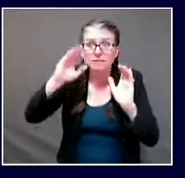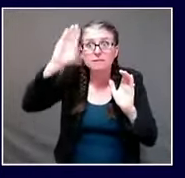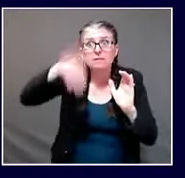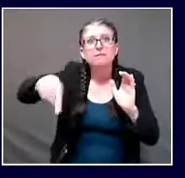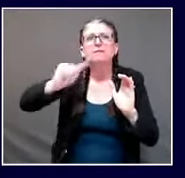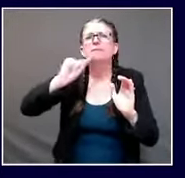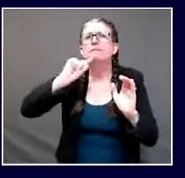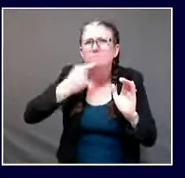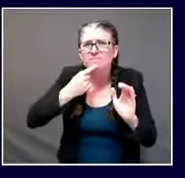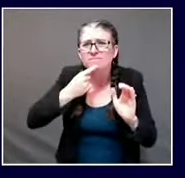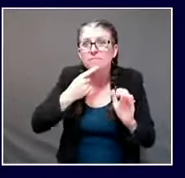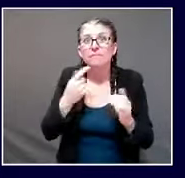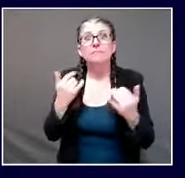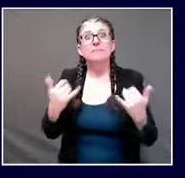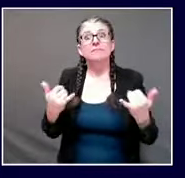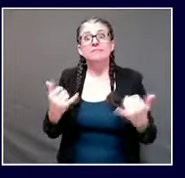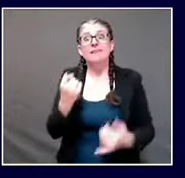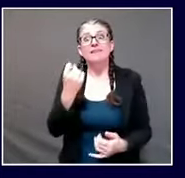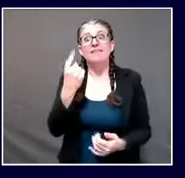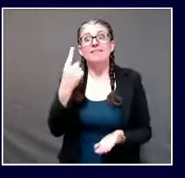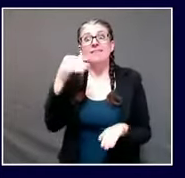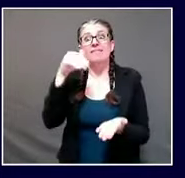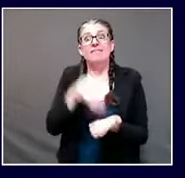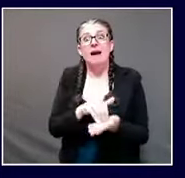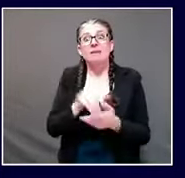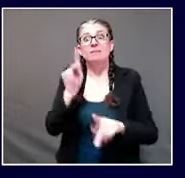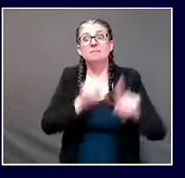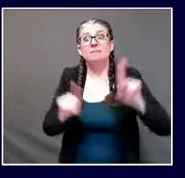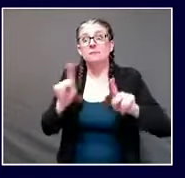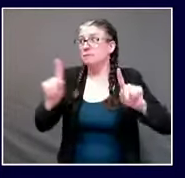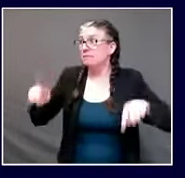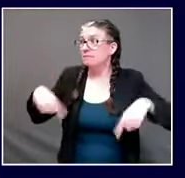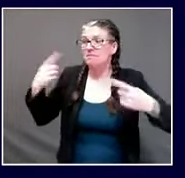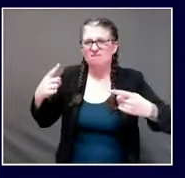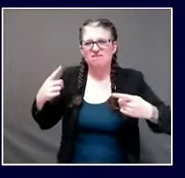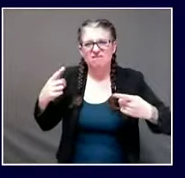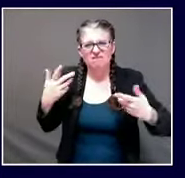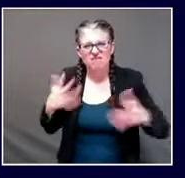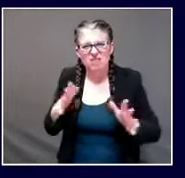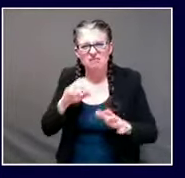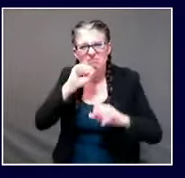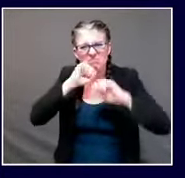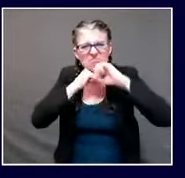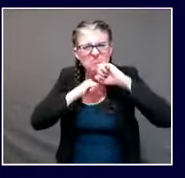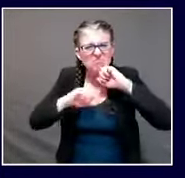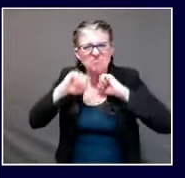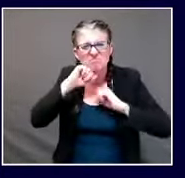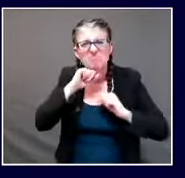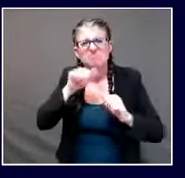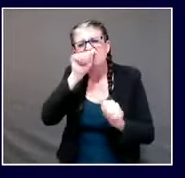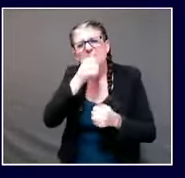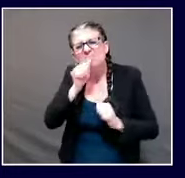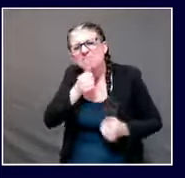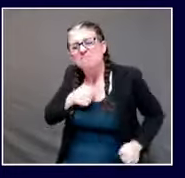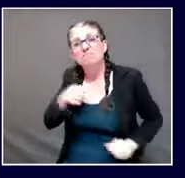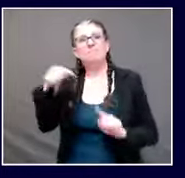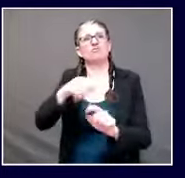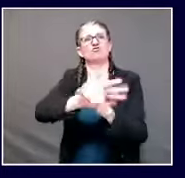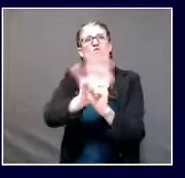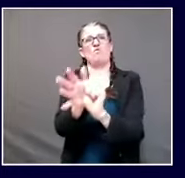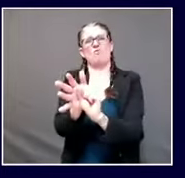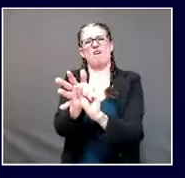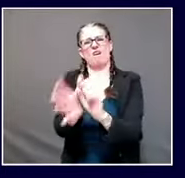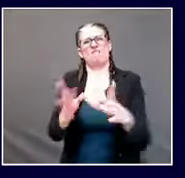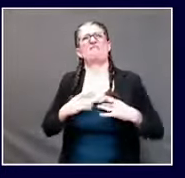virus. We are all family. Tomorrow is the Thanksgiving holiday, and across Maine, people will pause in